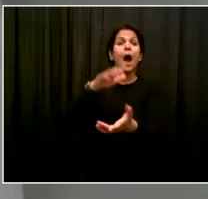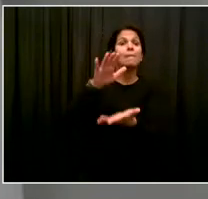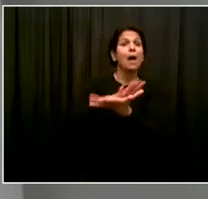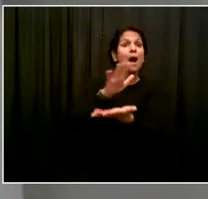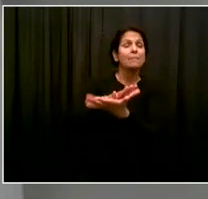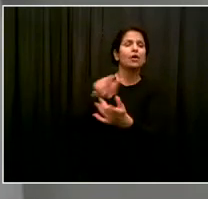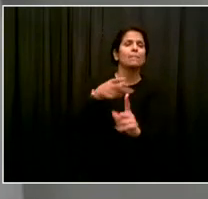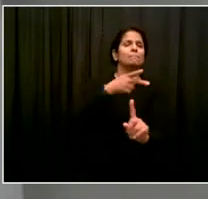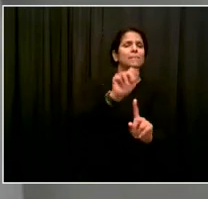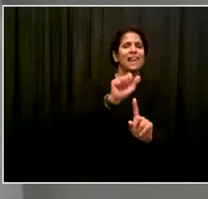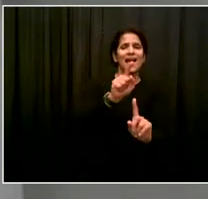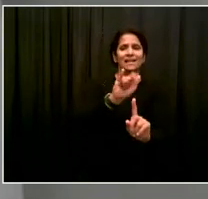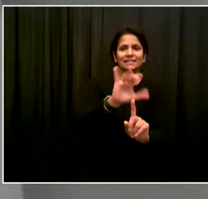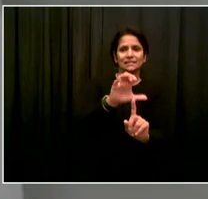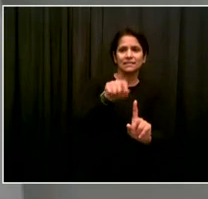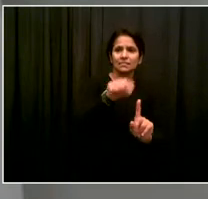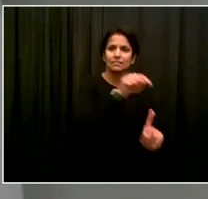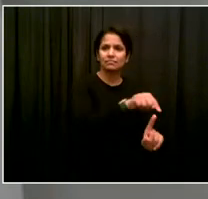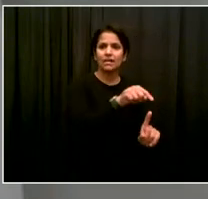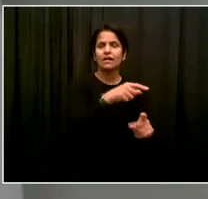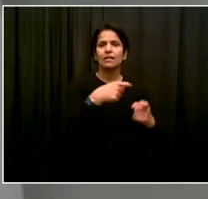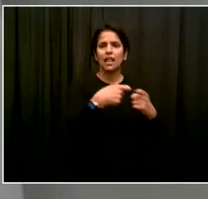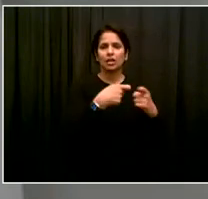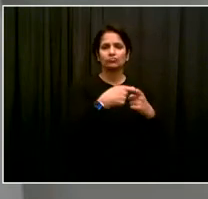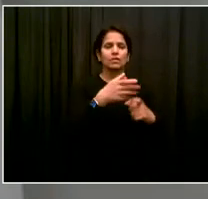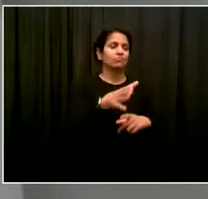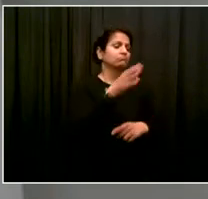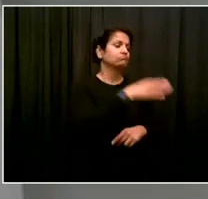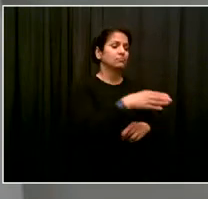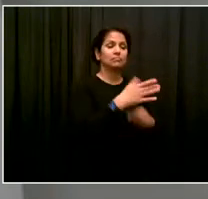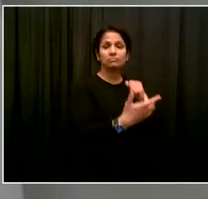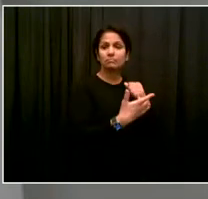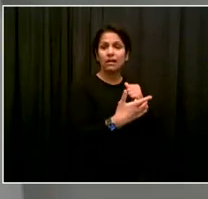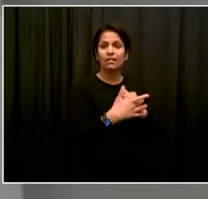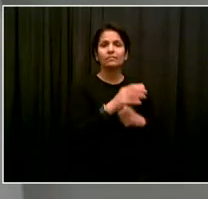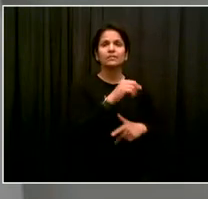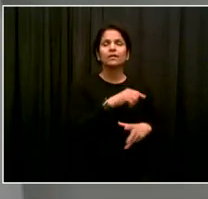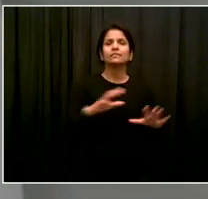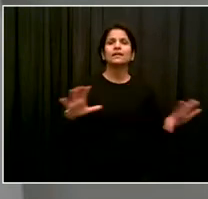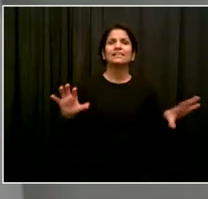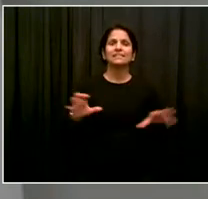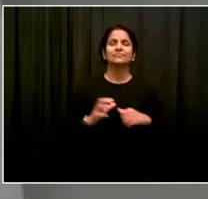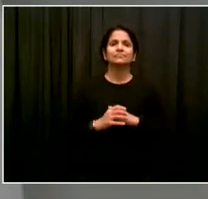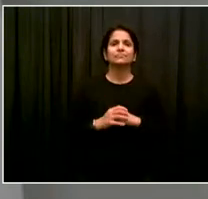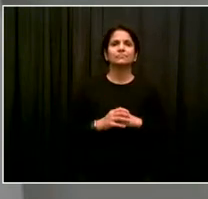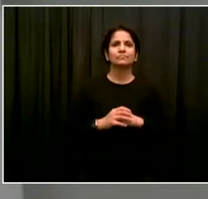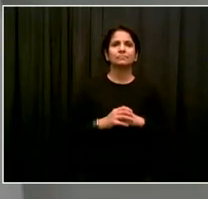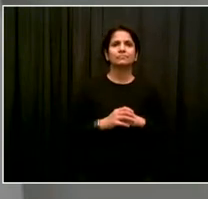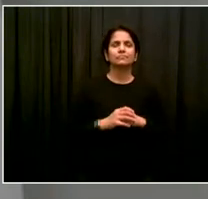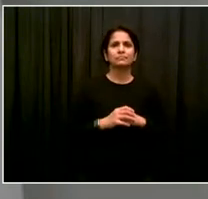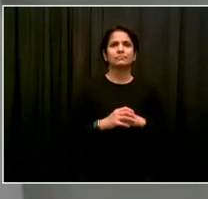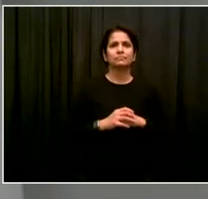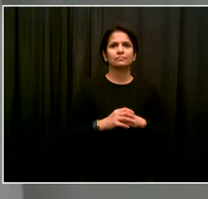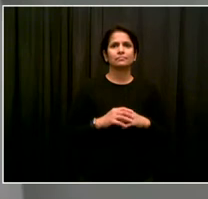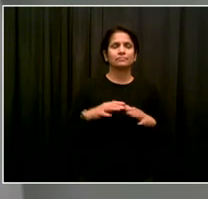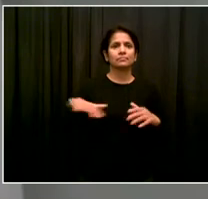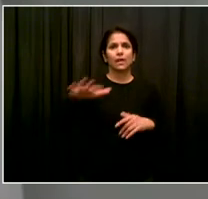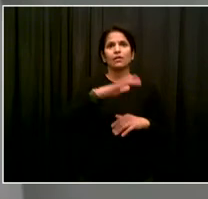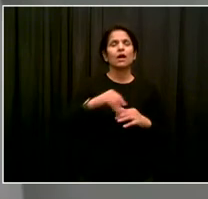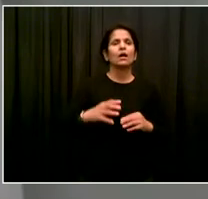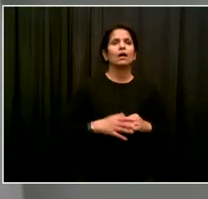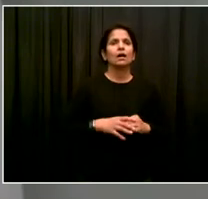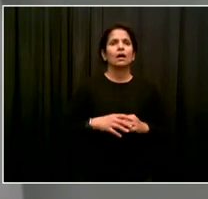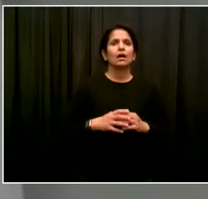sites here for composting. And I was shocked to find out how many neighbors of mine were composting and were